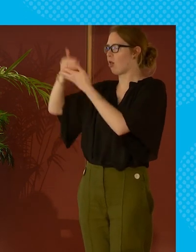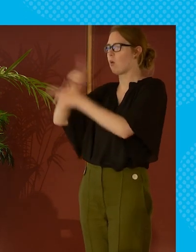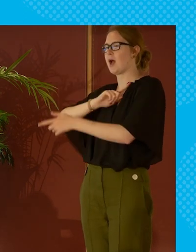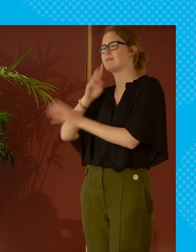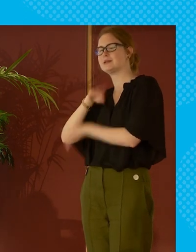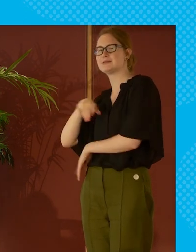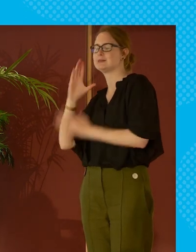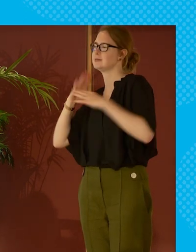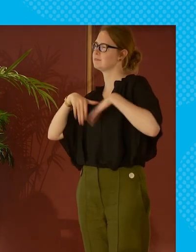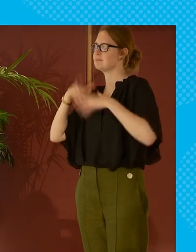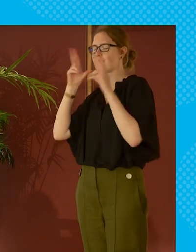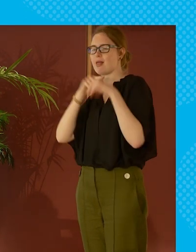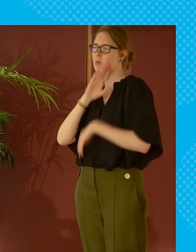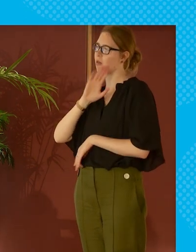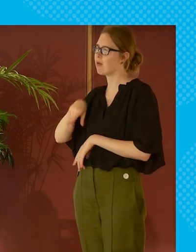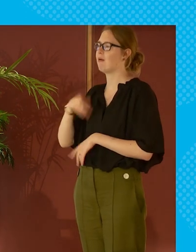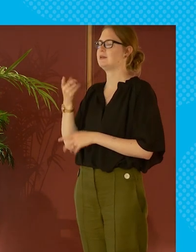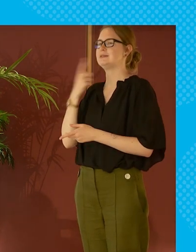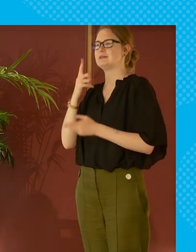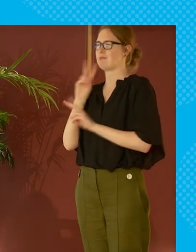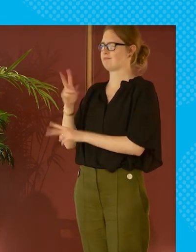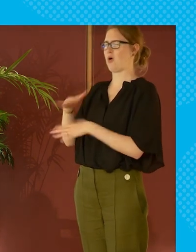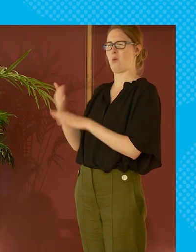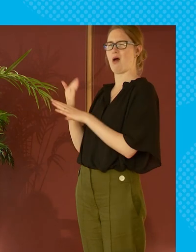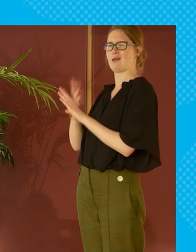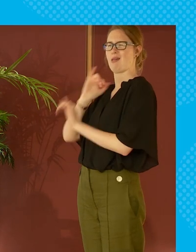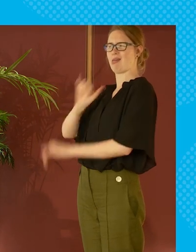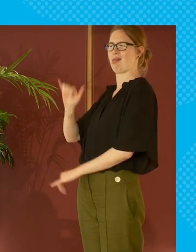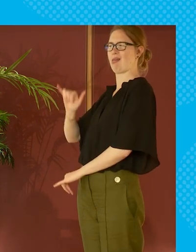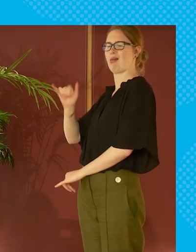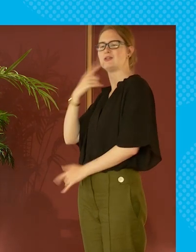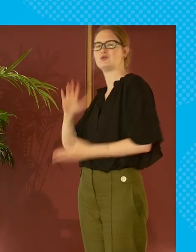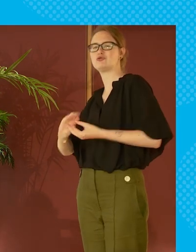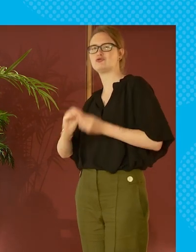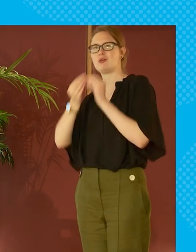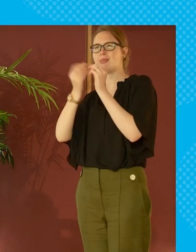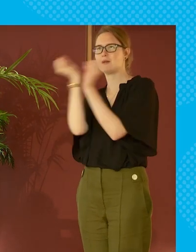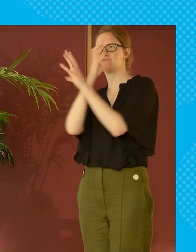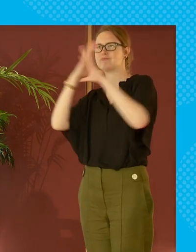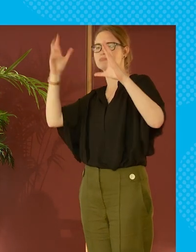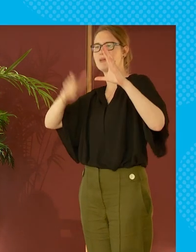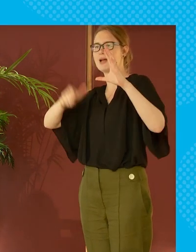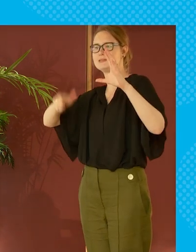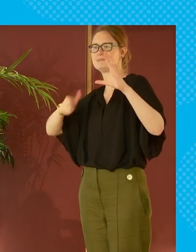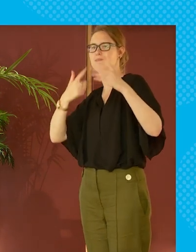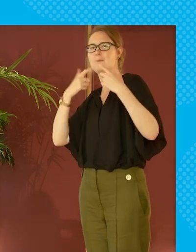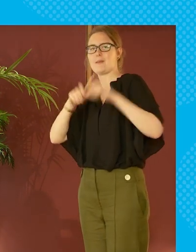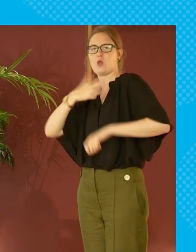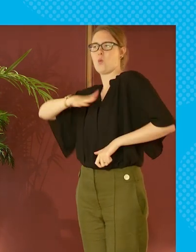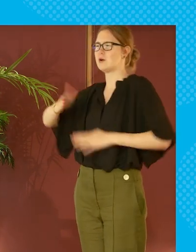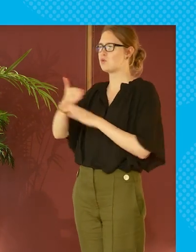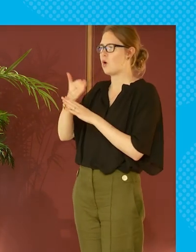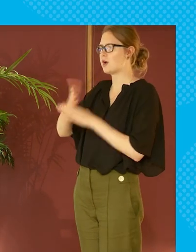neighbors still sleeping because they're not working you start to build this idea of people as being not